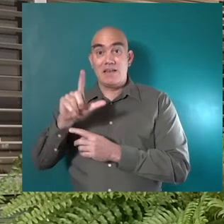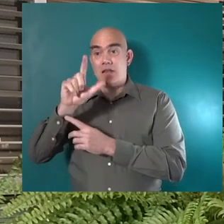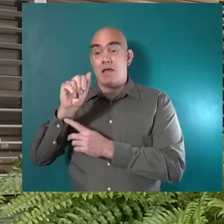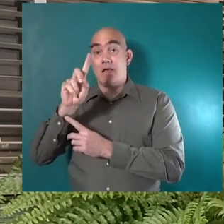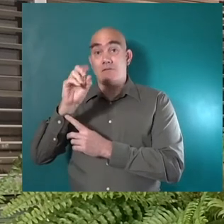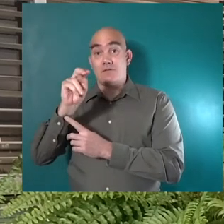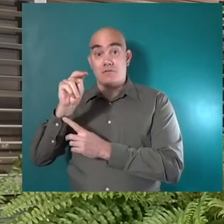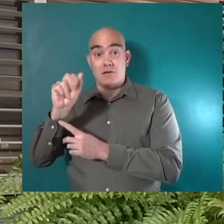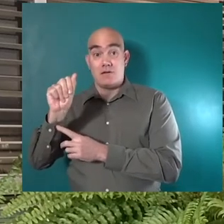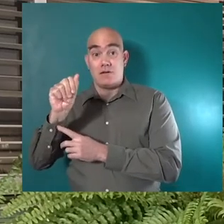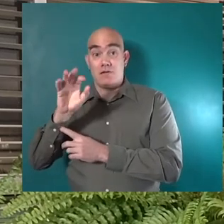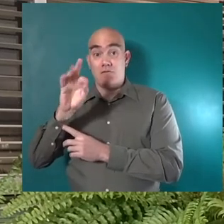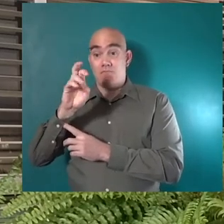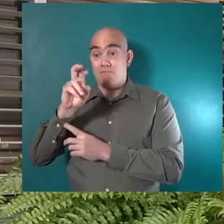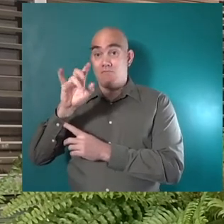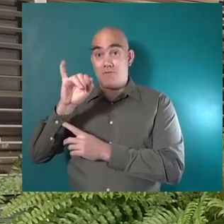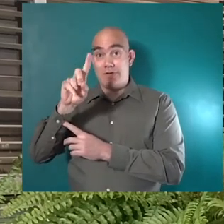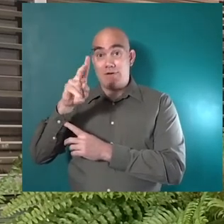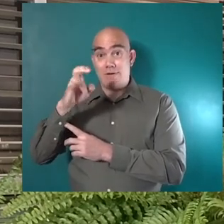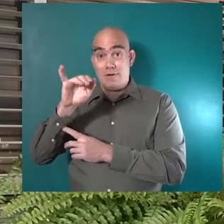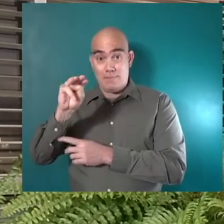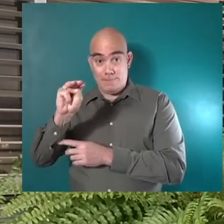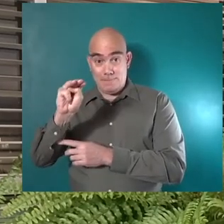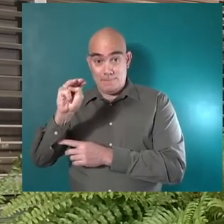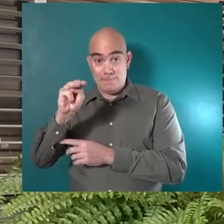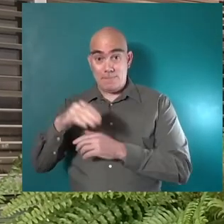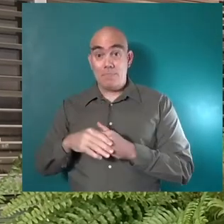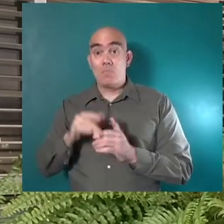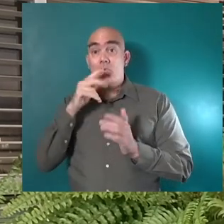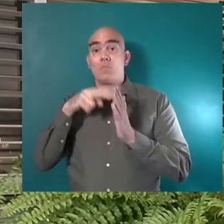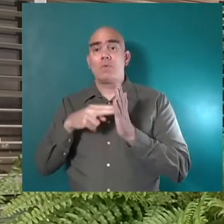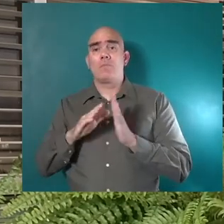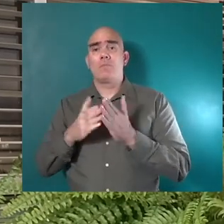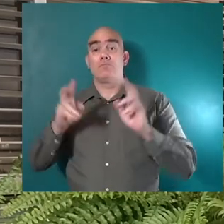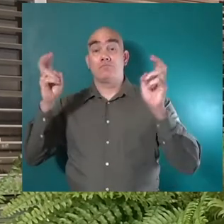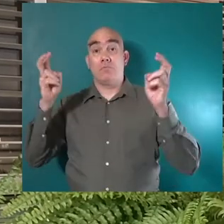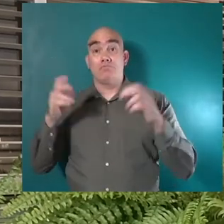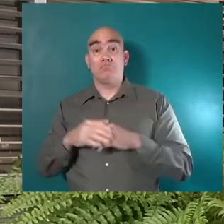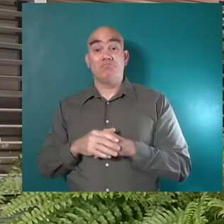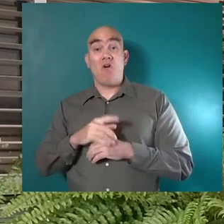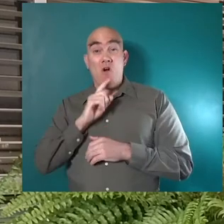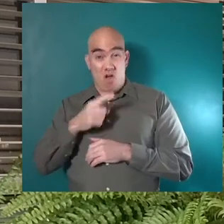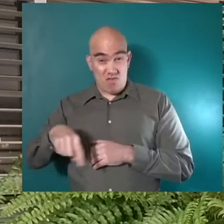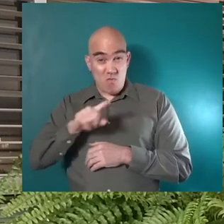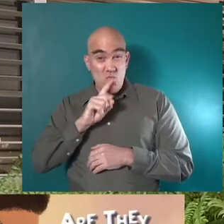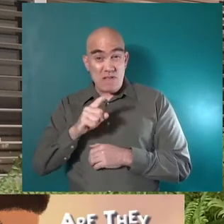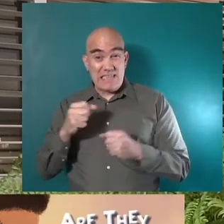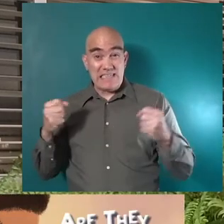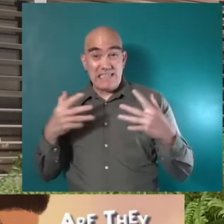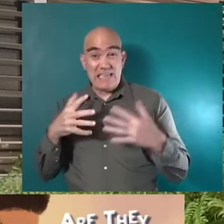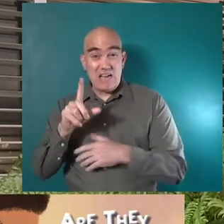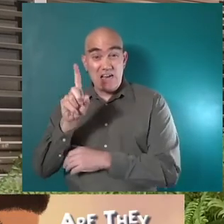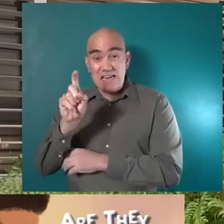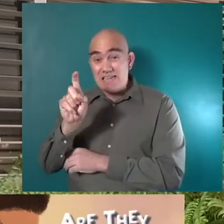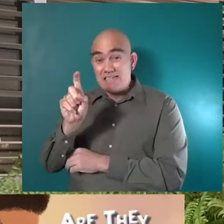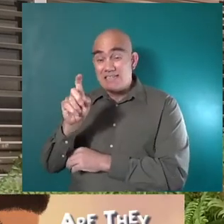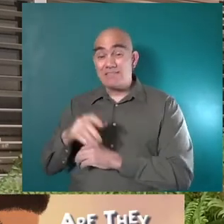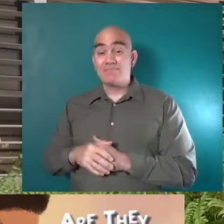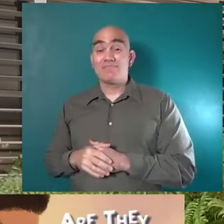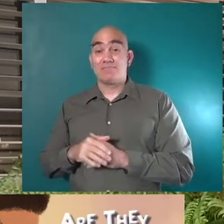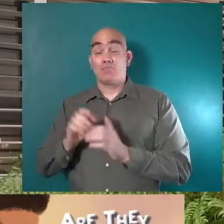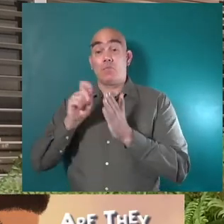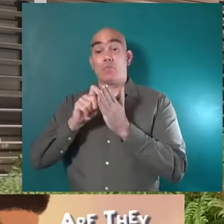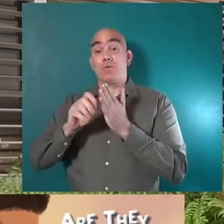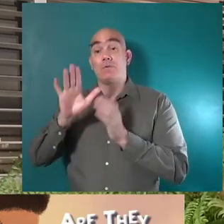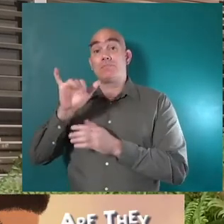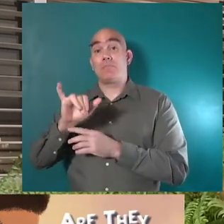Massey and LaDonna Friedheim, reading the book entitled Are They Really